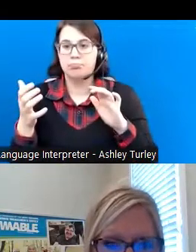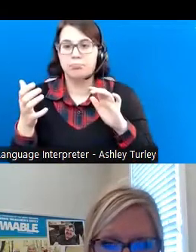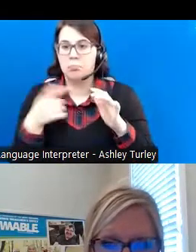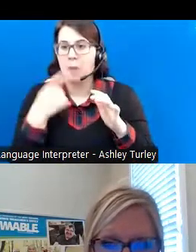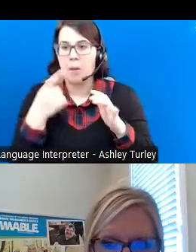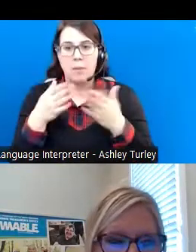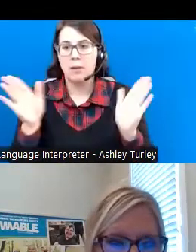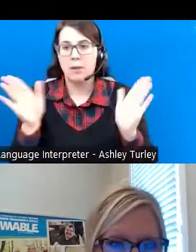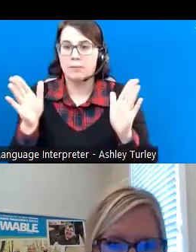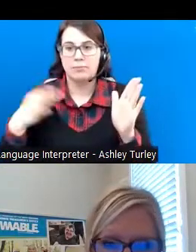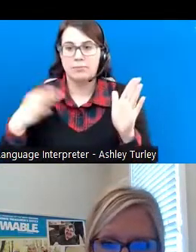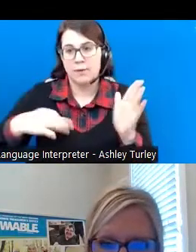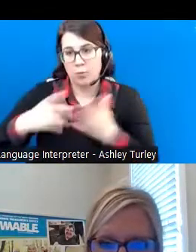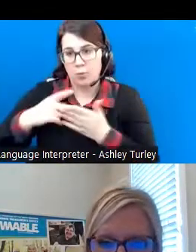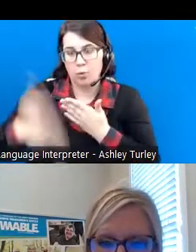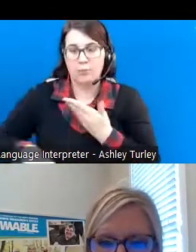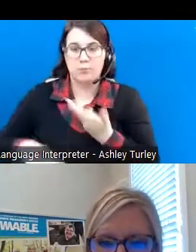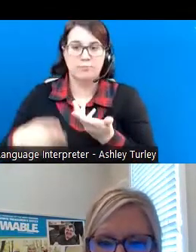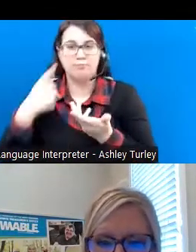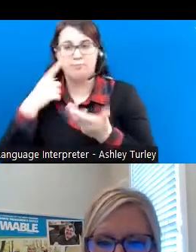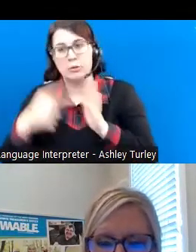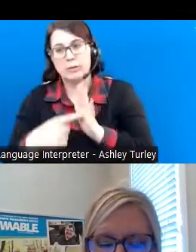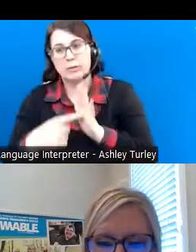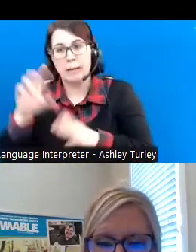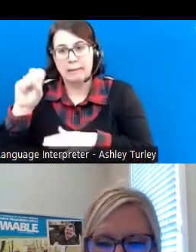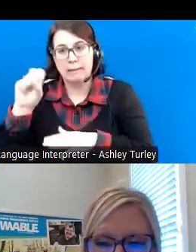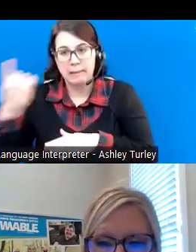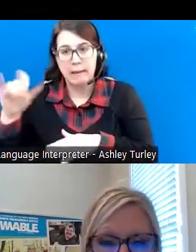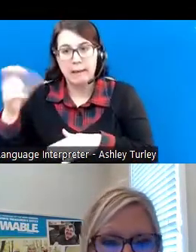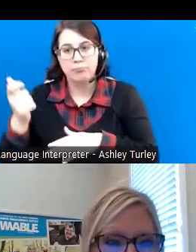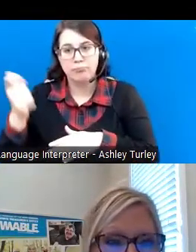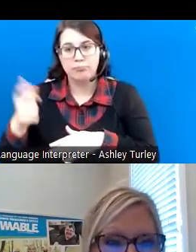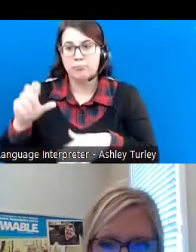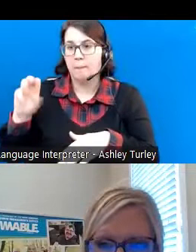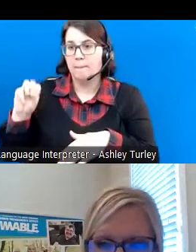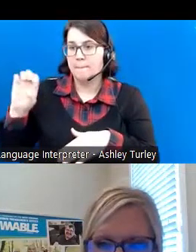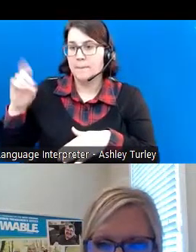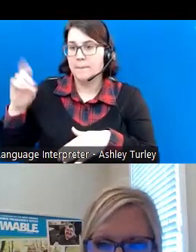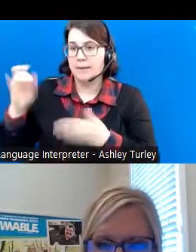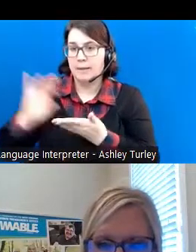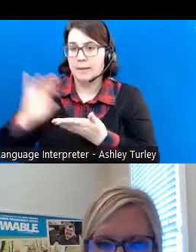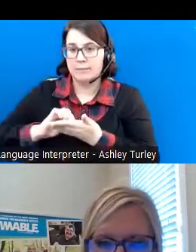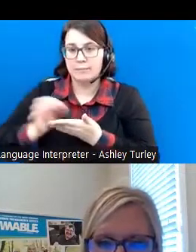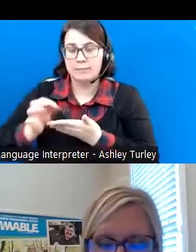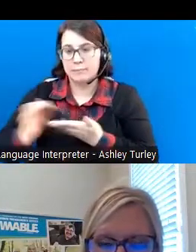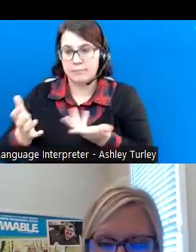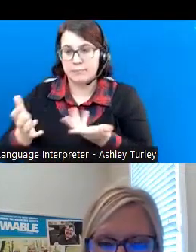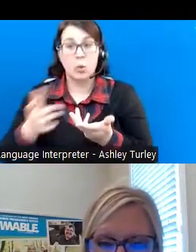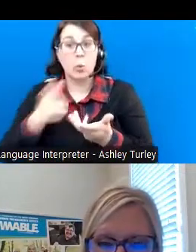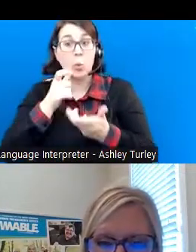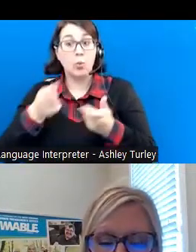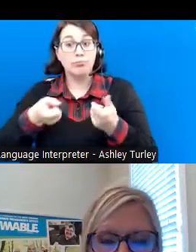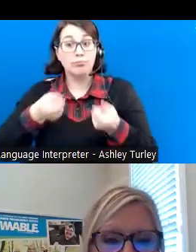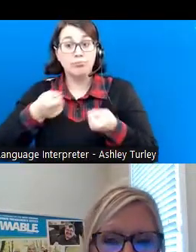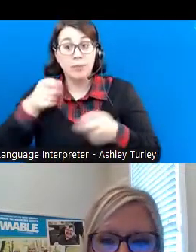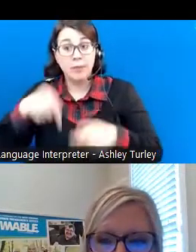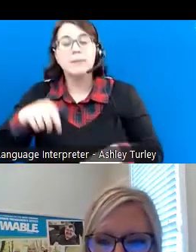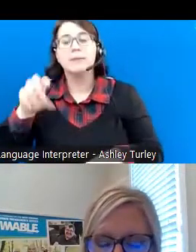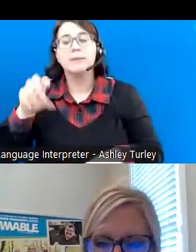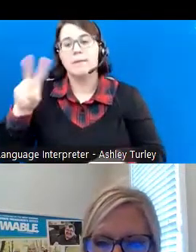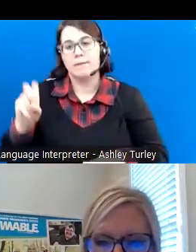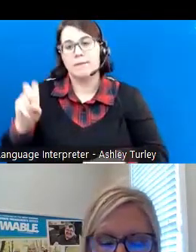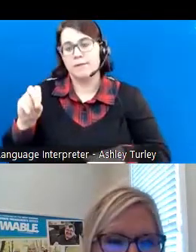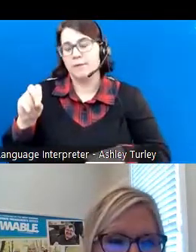such as SSI and Medicaid. The program is administered by the West Virginia State Treasurer's Office. Our